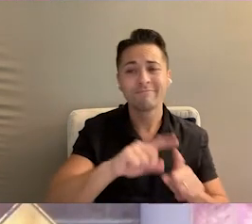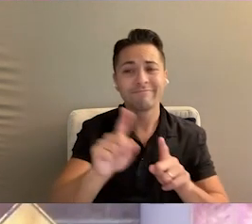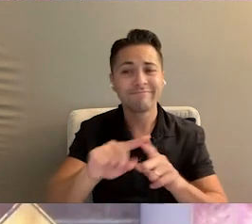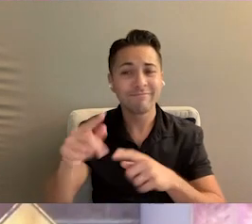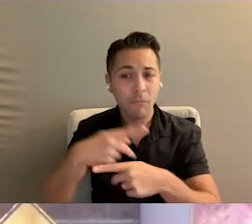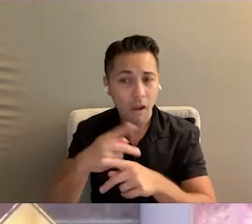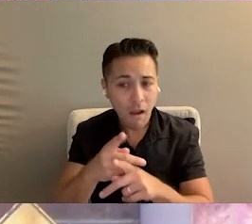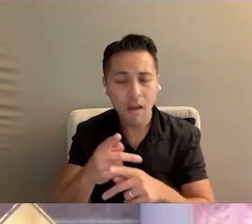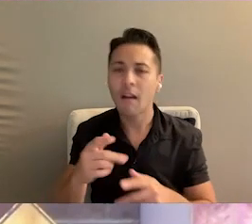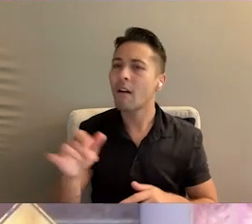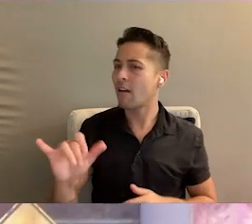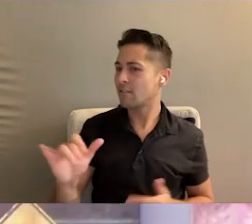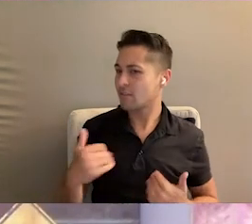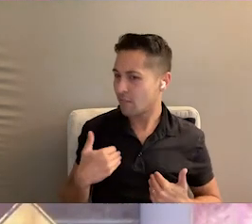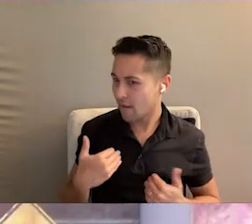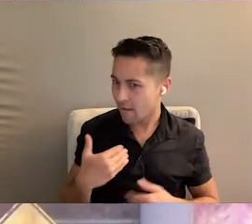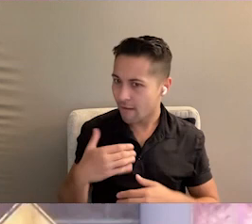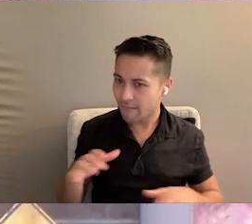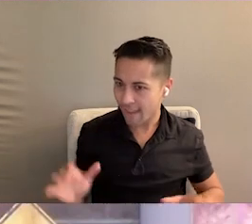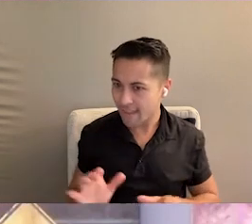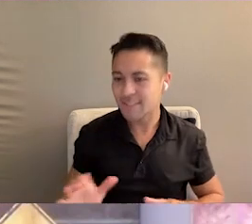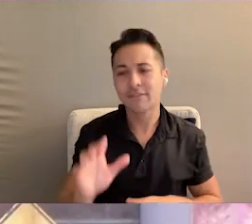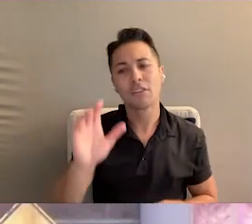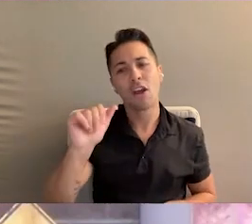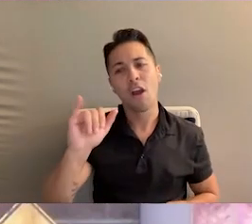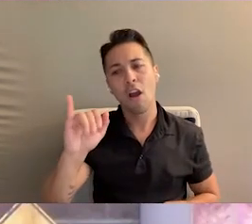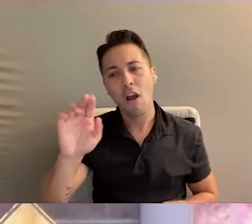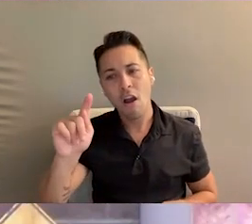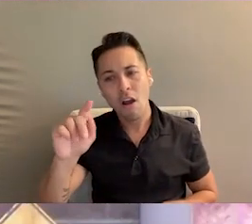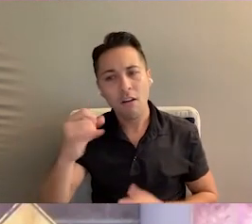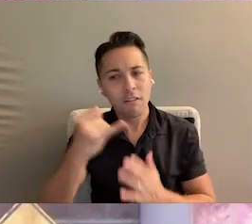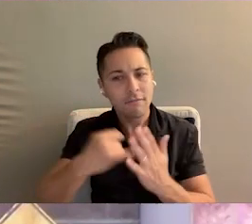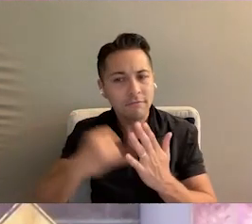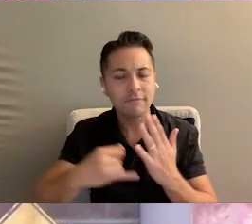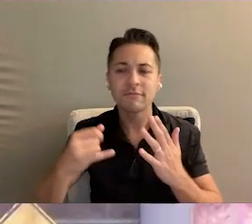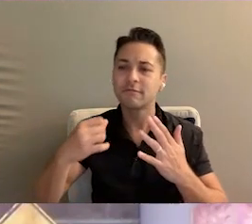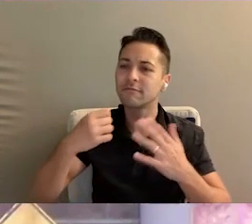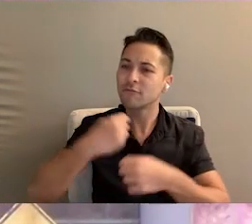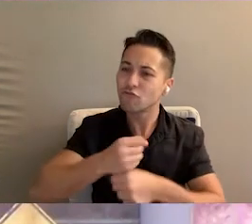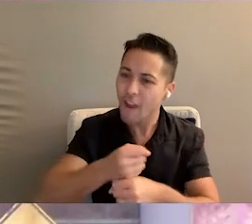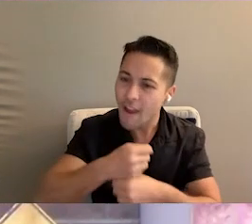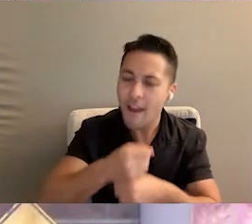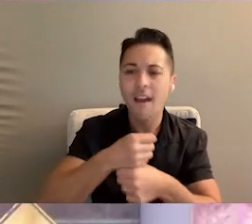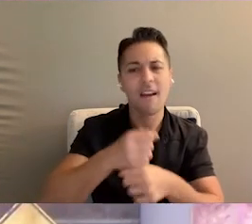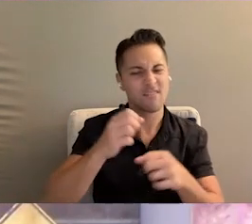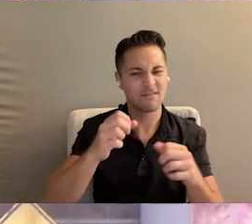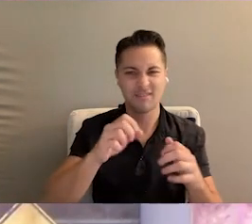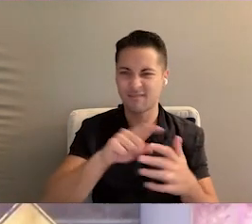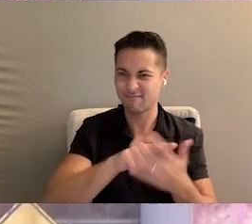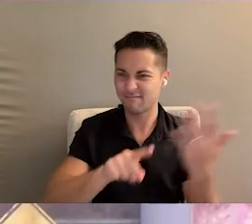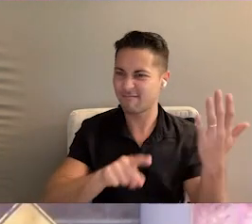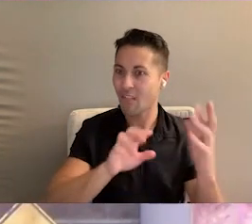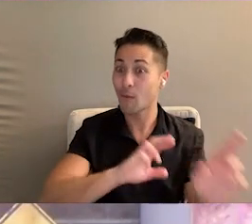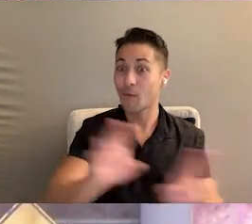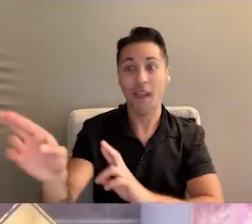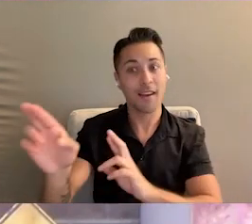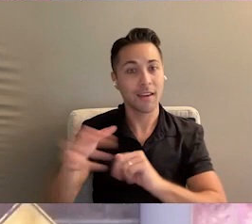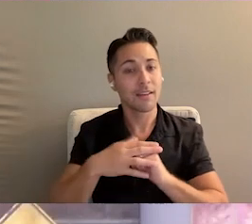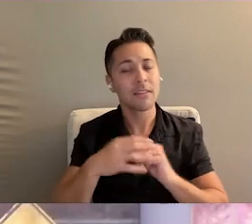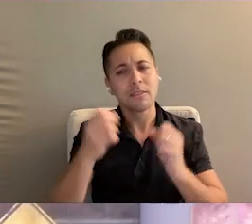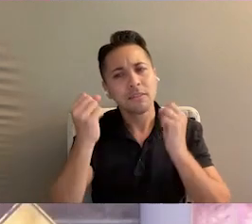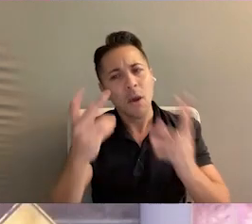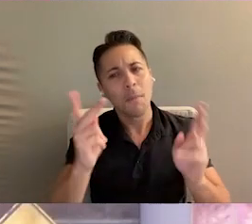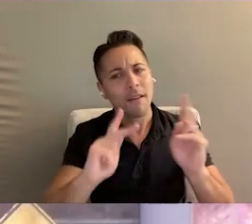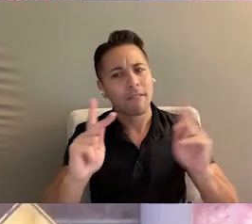also made sure to have activities like arts and crafts readily available. So many of the families